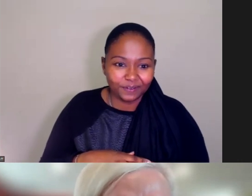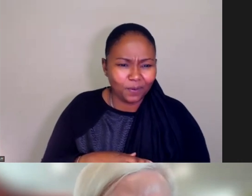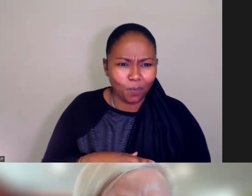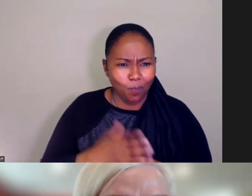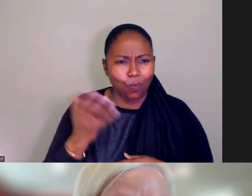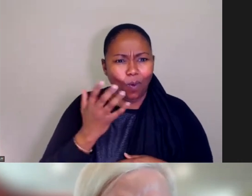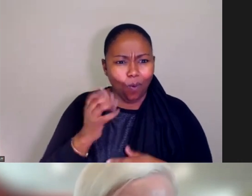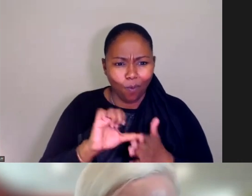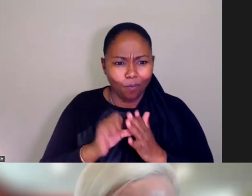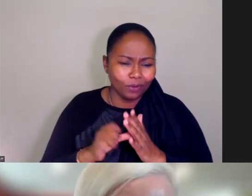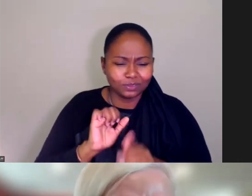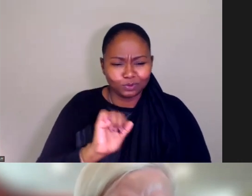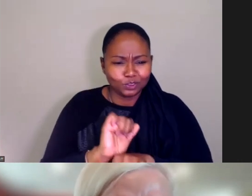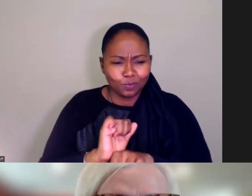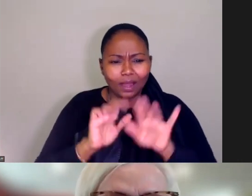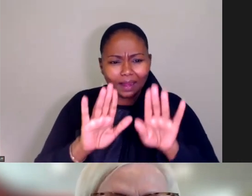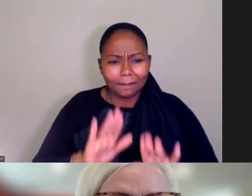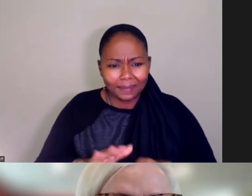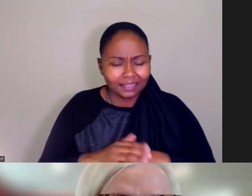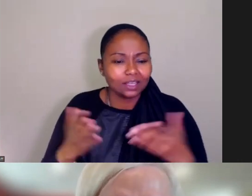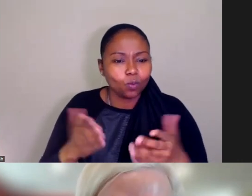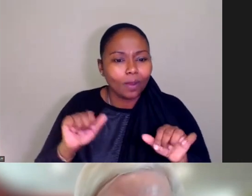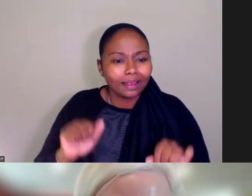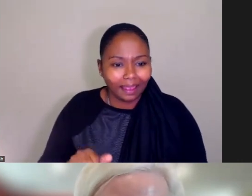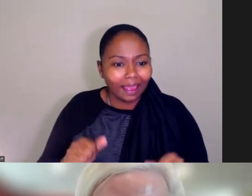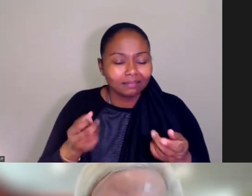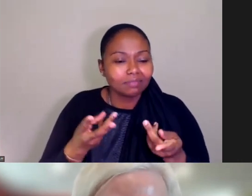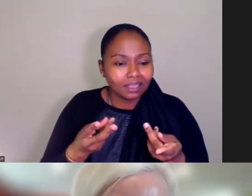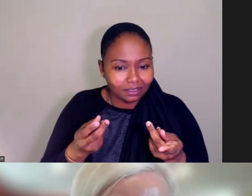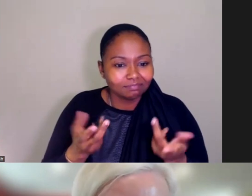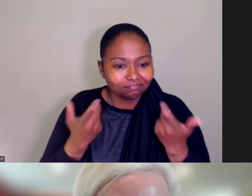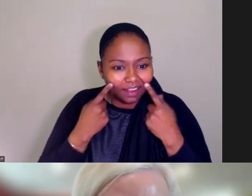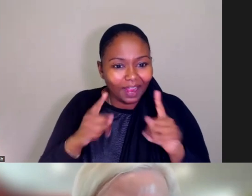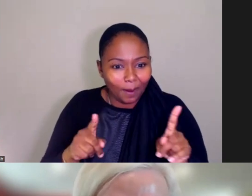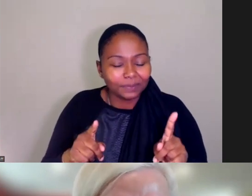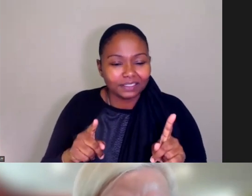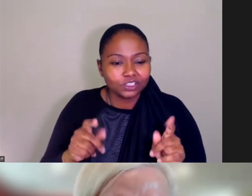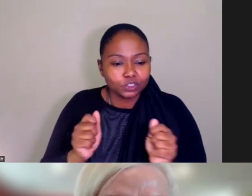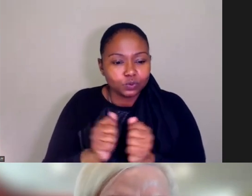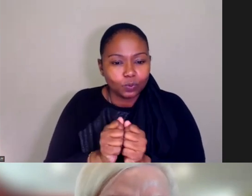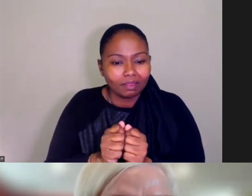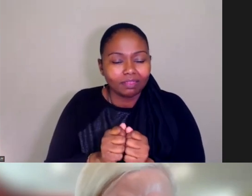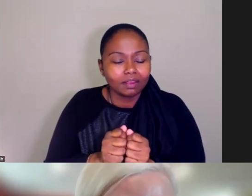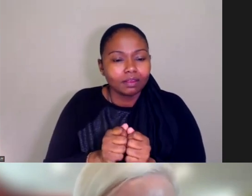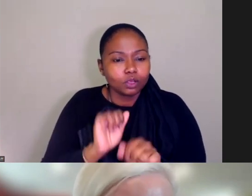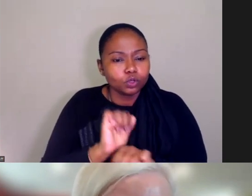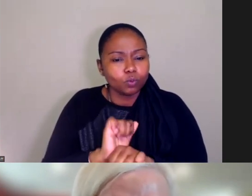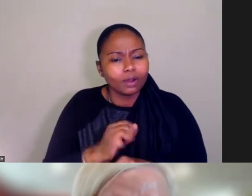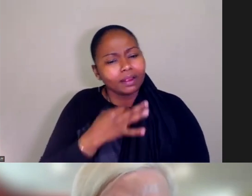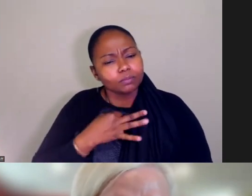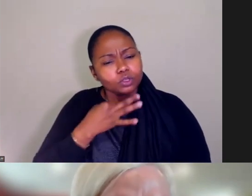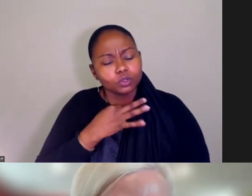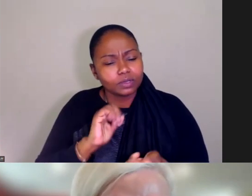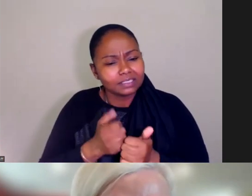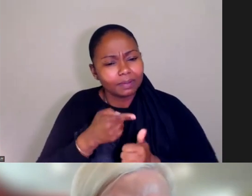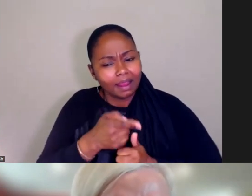and just amazing what can be accomplished with this. Very curious about how you staff up